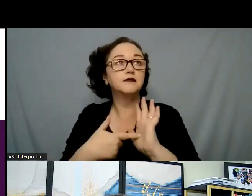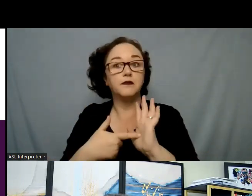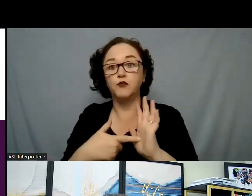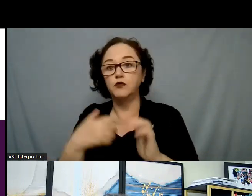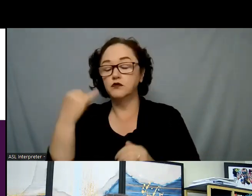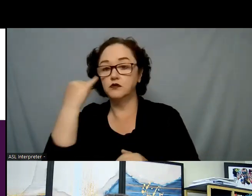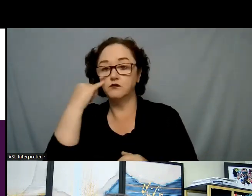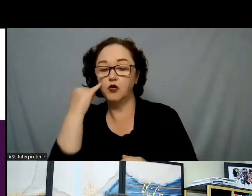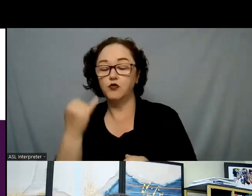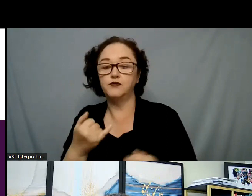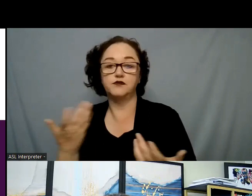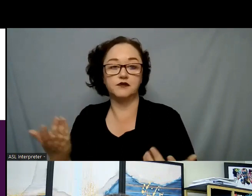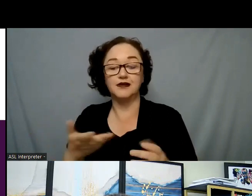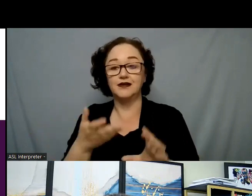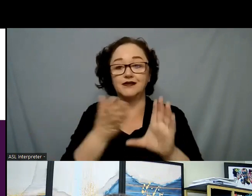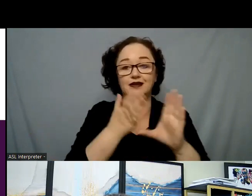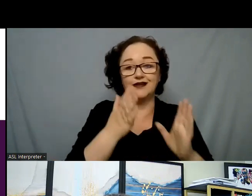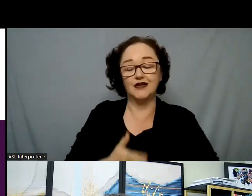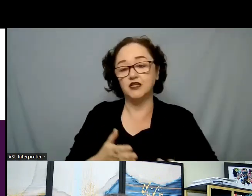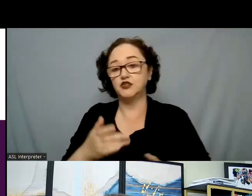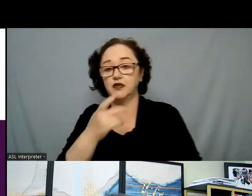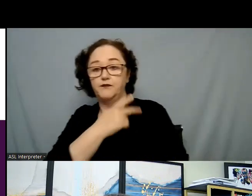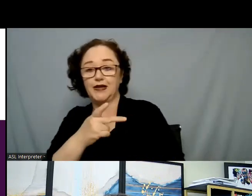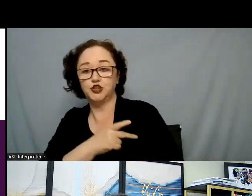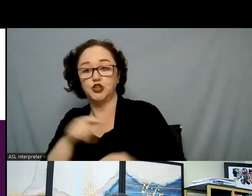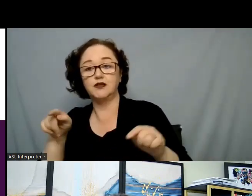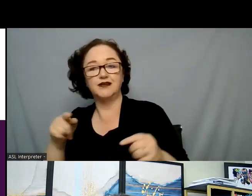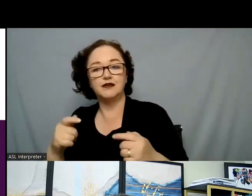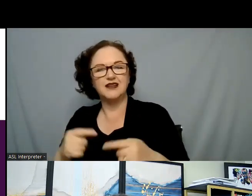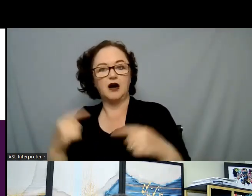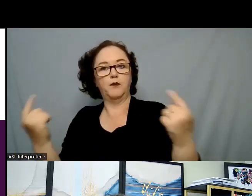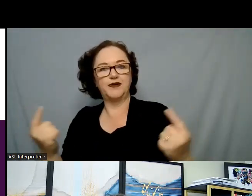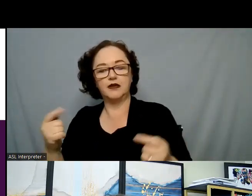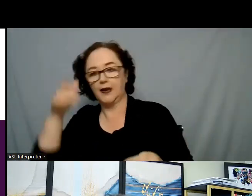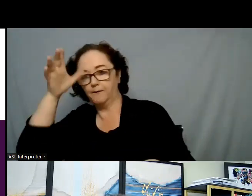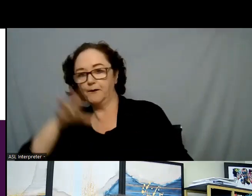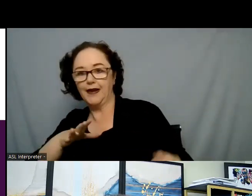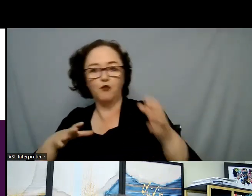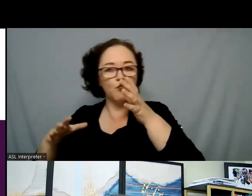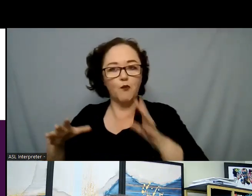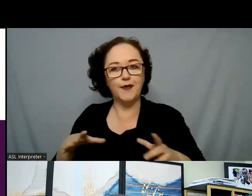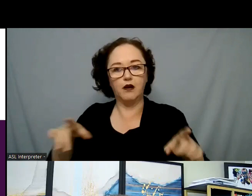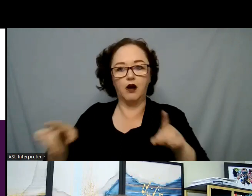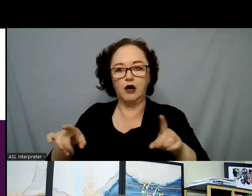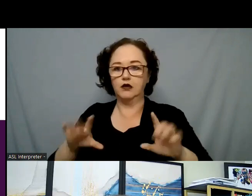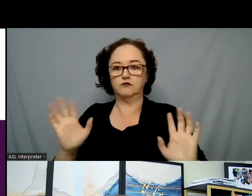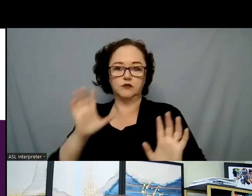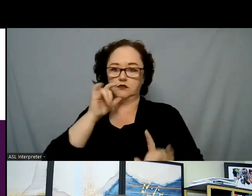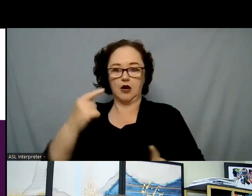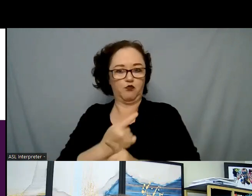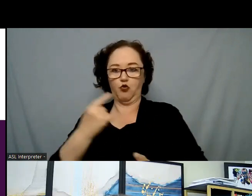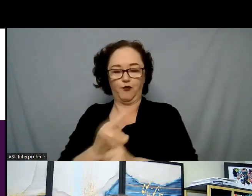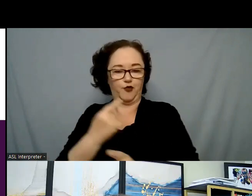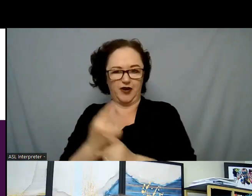based on age and how that culture values an elder, we will be able to make referrals based upon